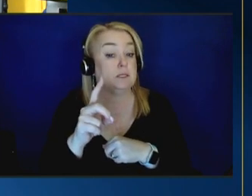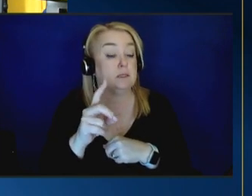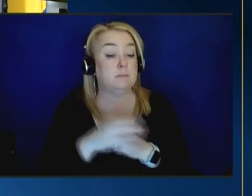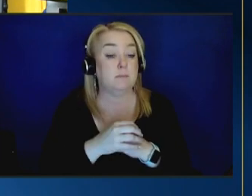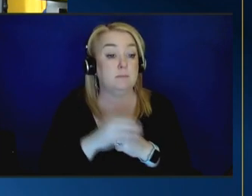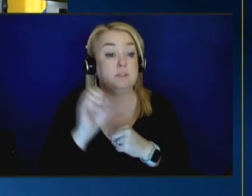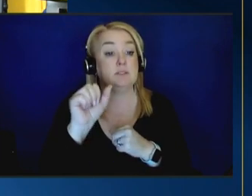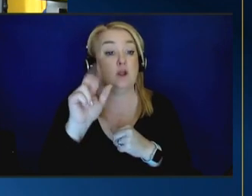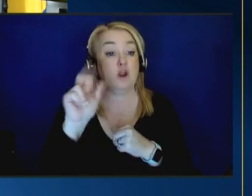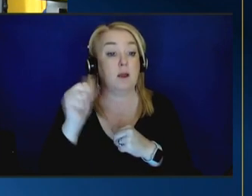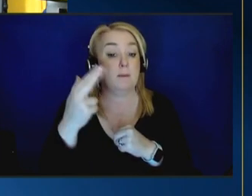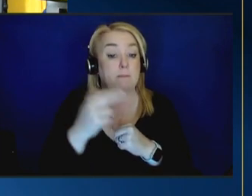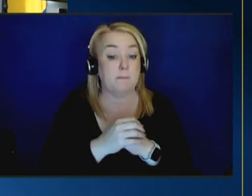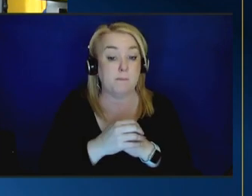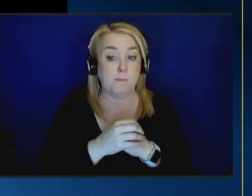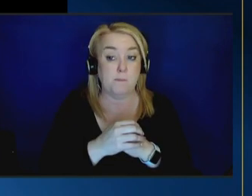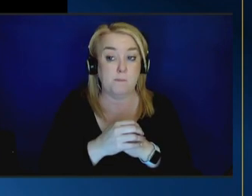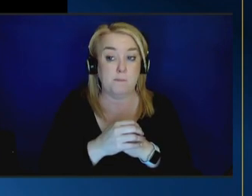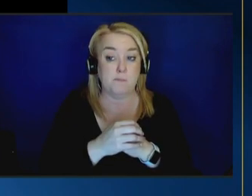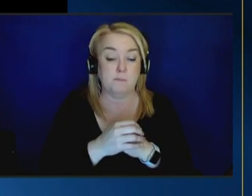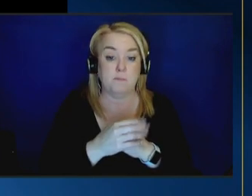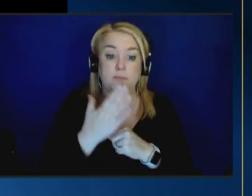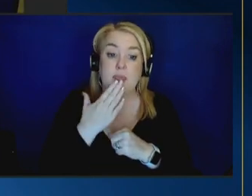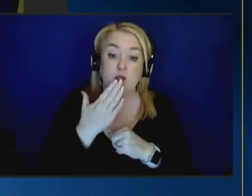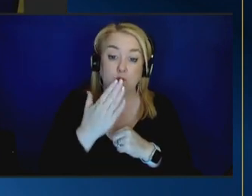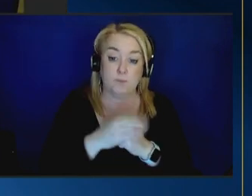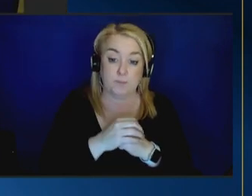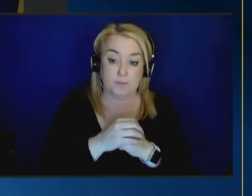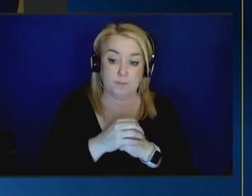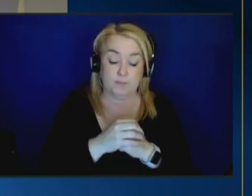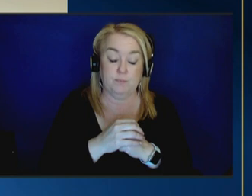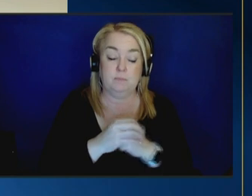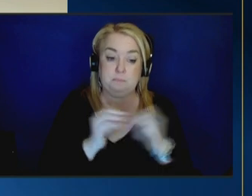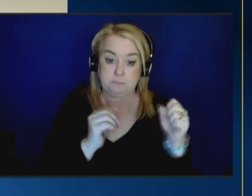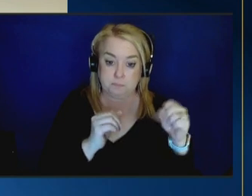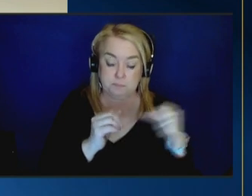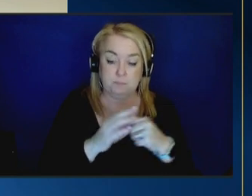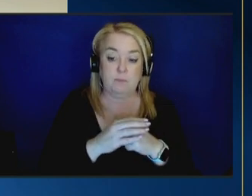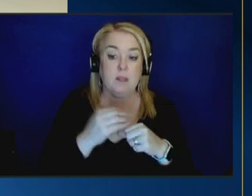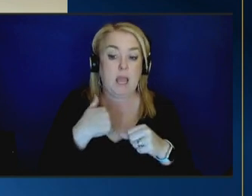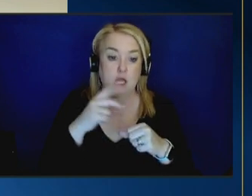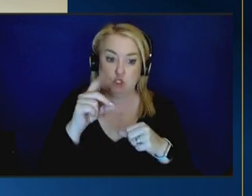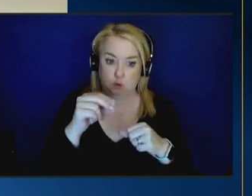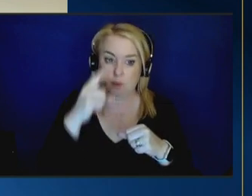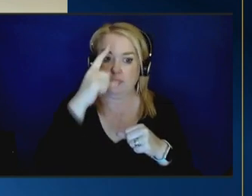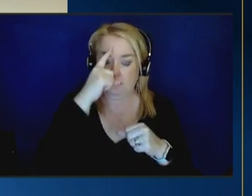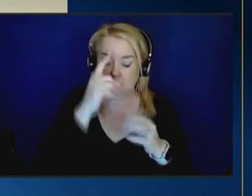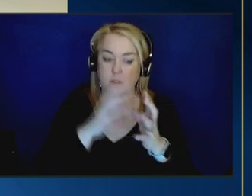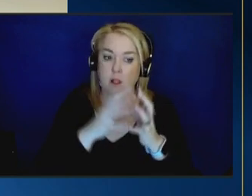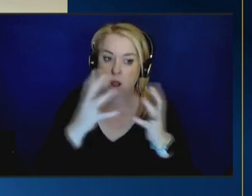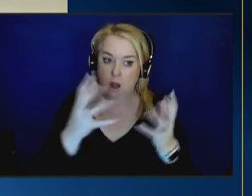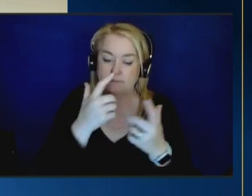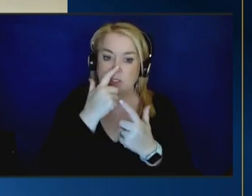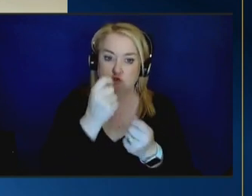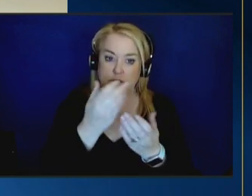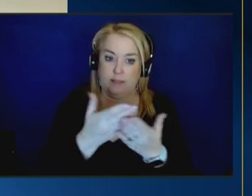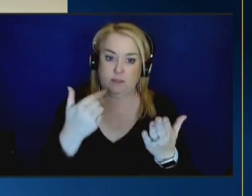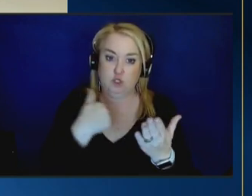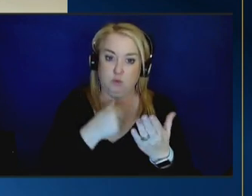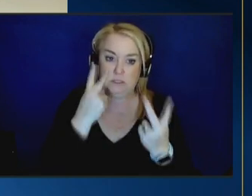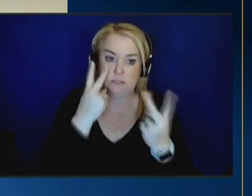thank you um so i do think there are a lot of interesting things that we're seeing now